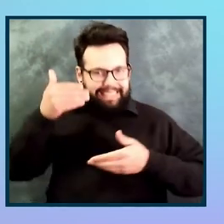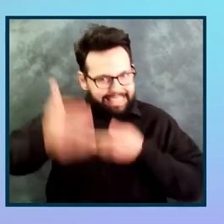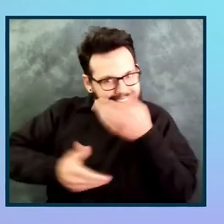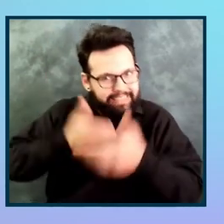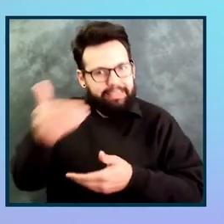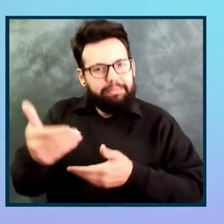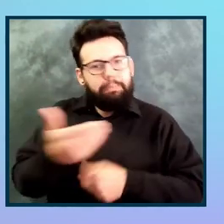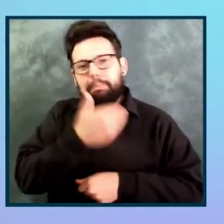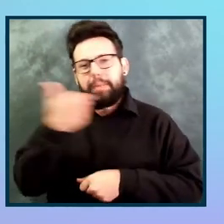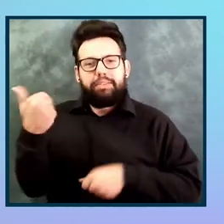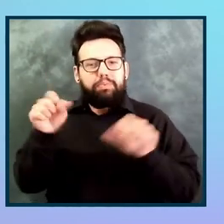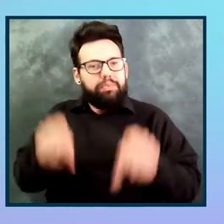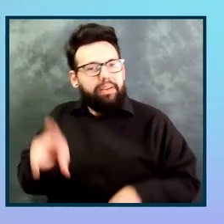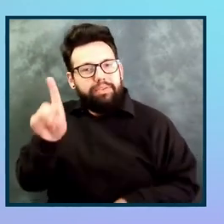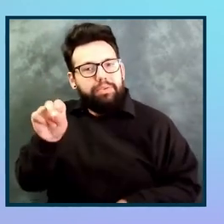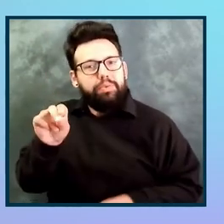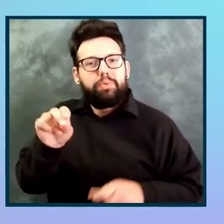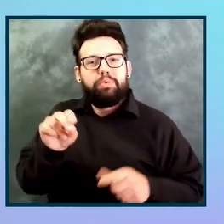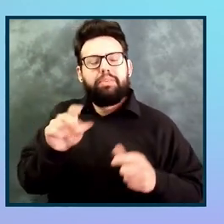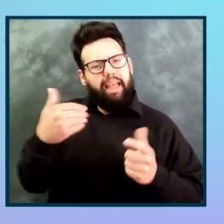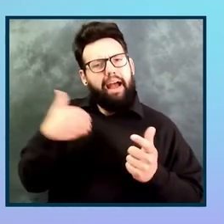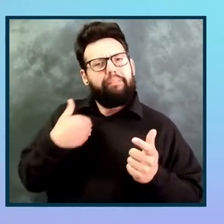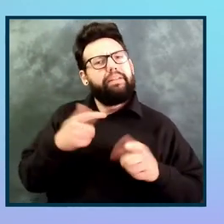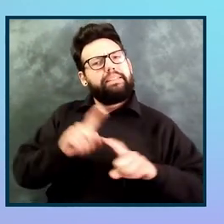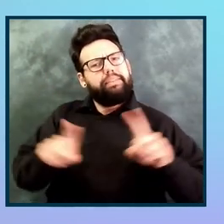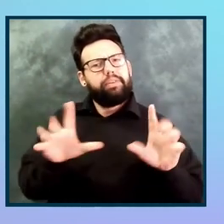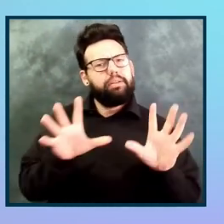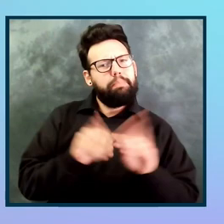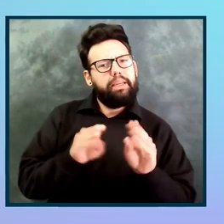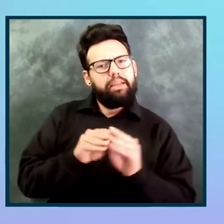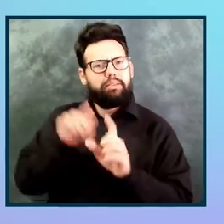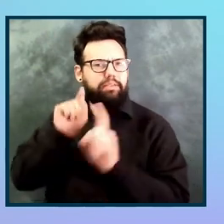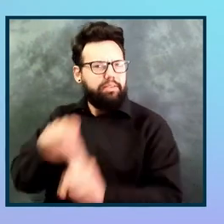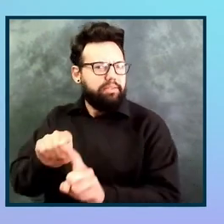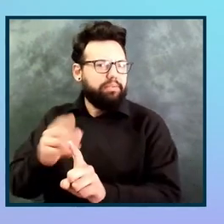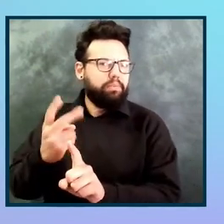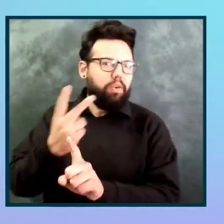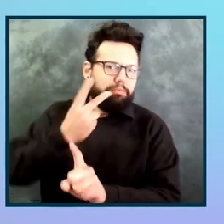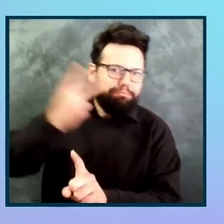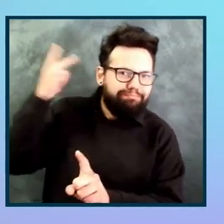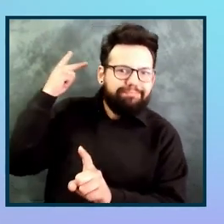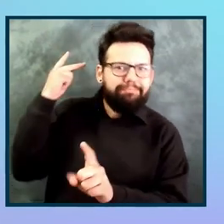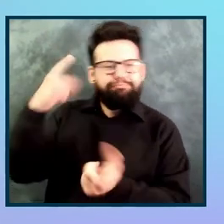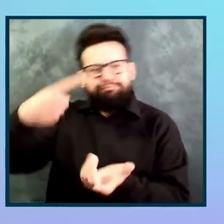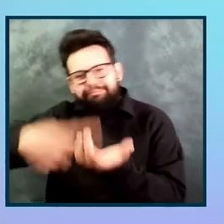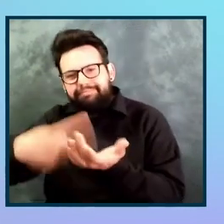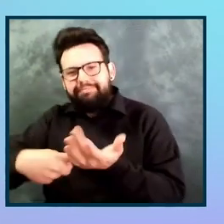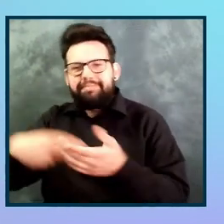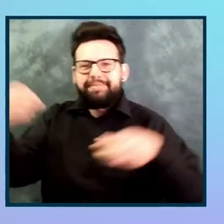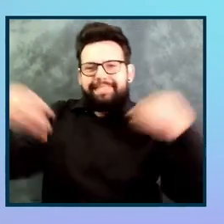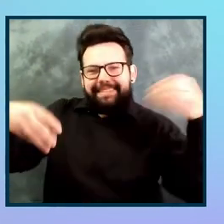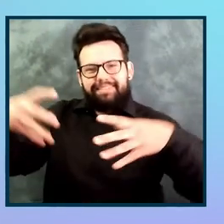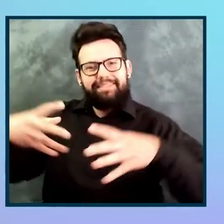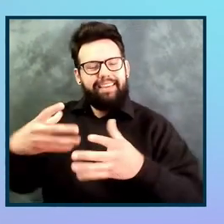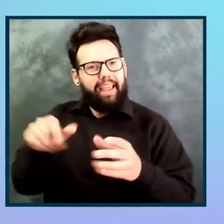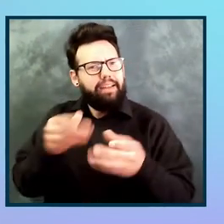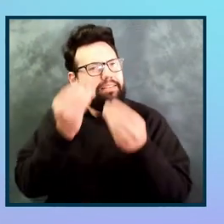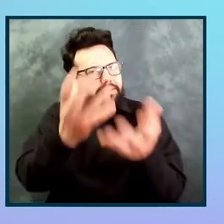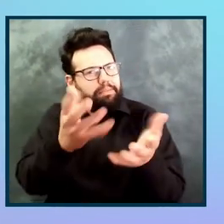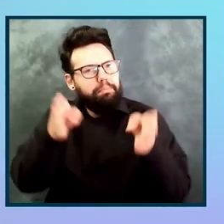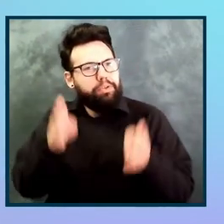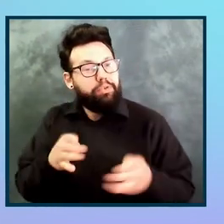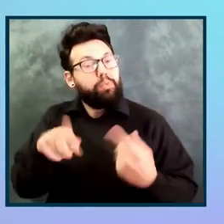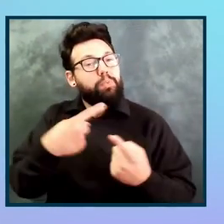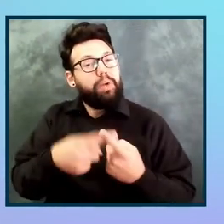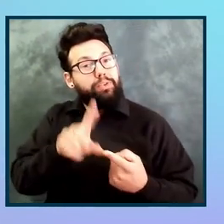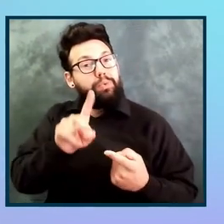and have a retrospective and even share with that person and use radical candor. When you do this, this is what happens. So that